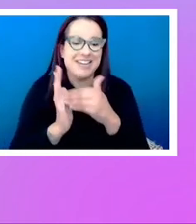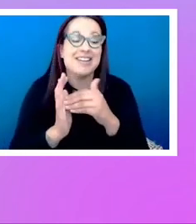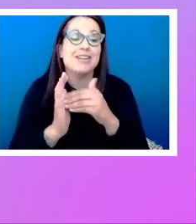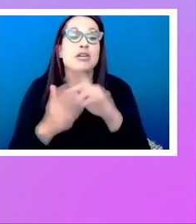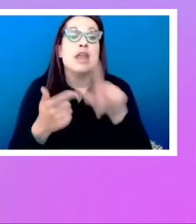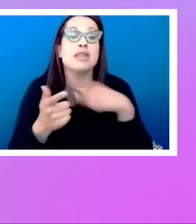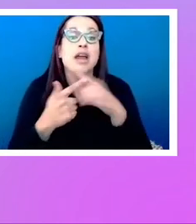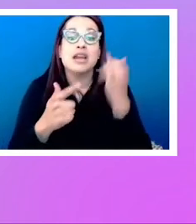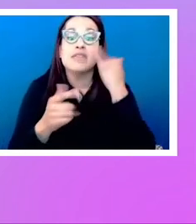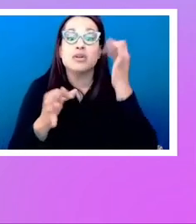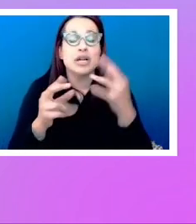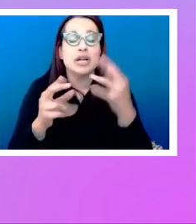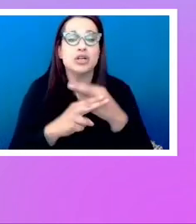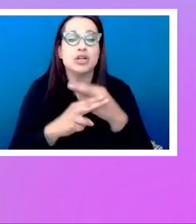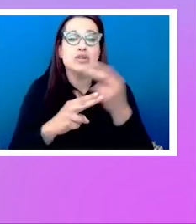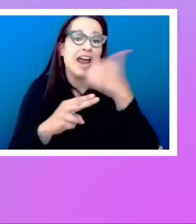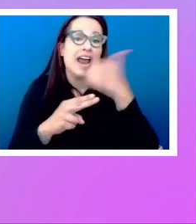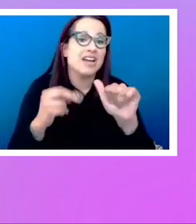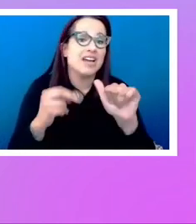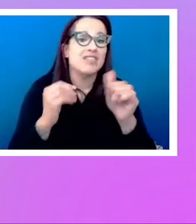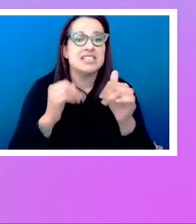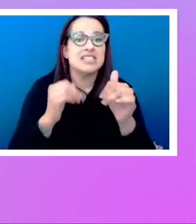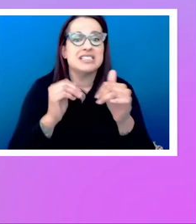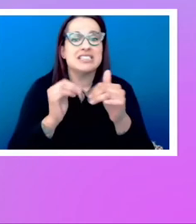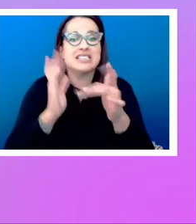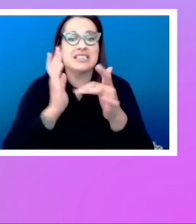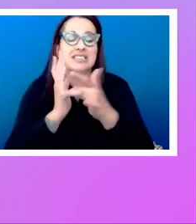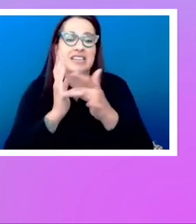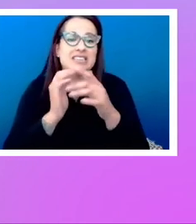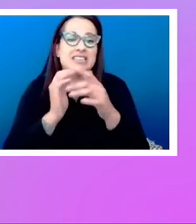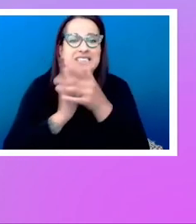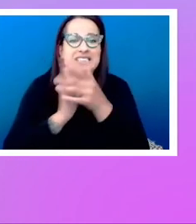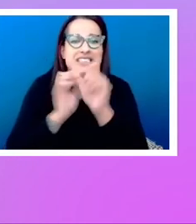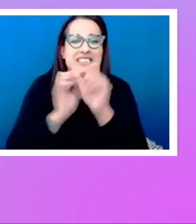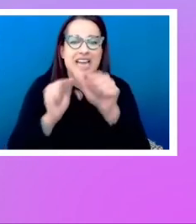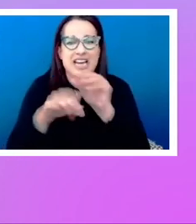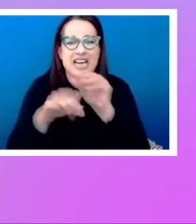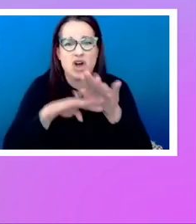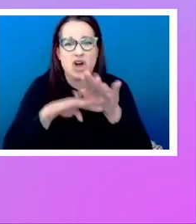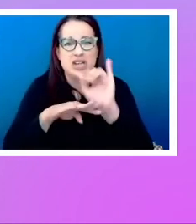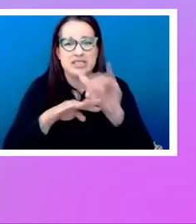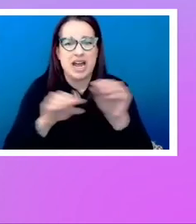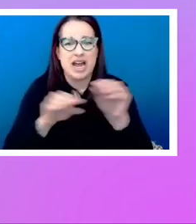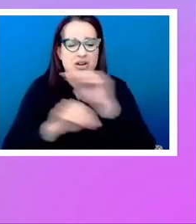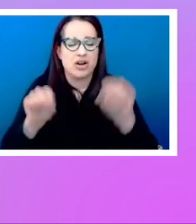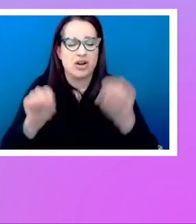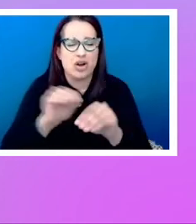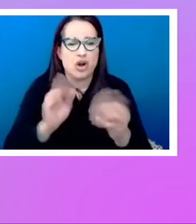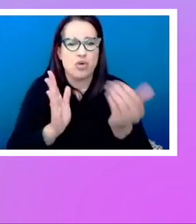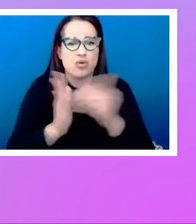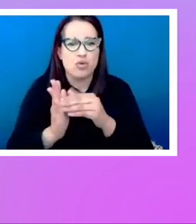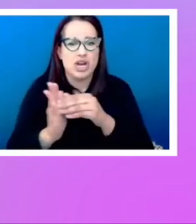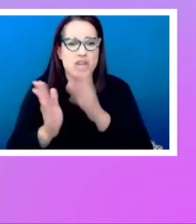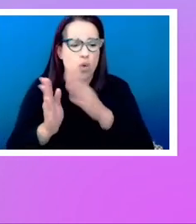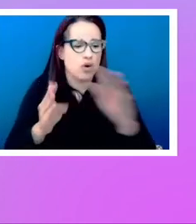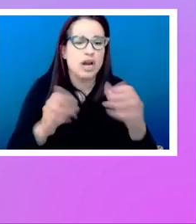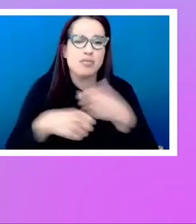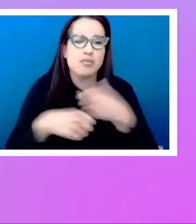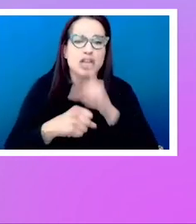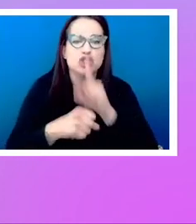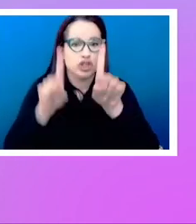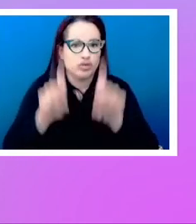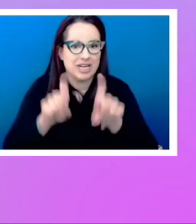use any of these techniques that can cause content reordering, make sure you test it and make sure you haven't made a mess.